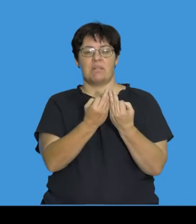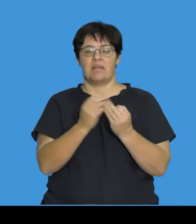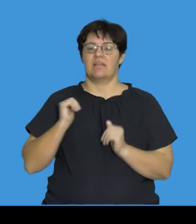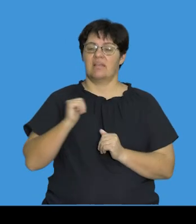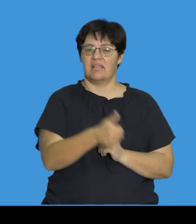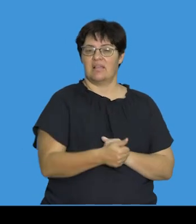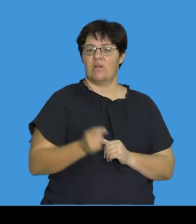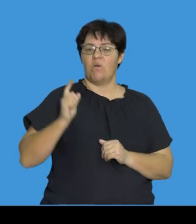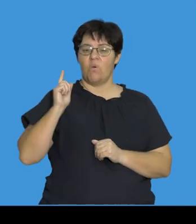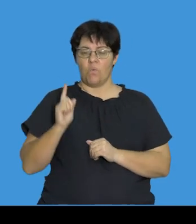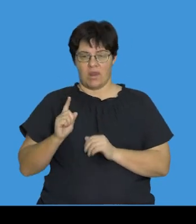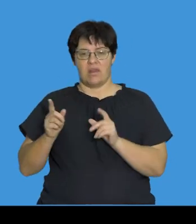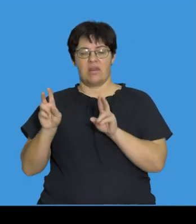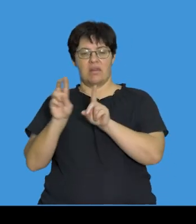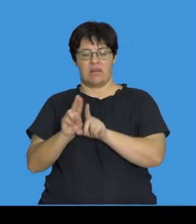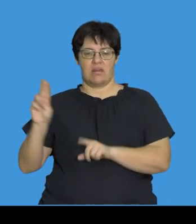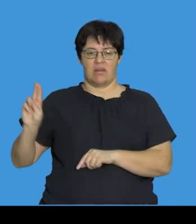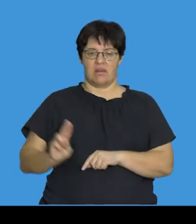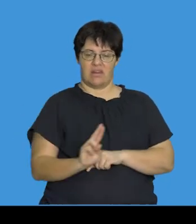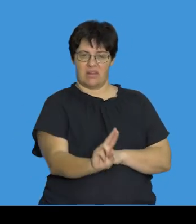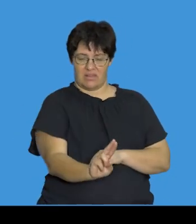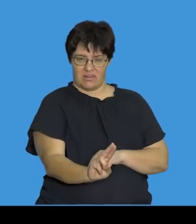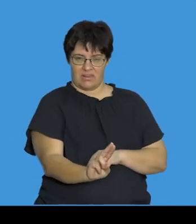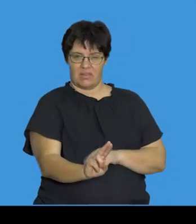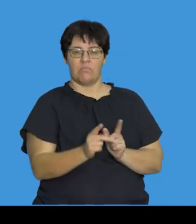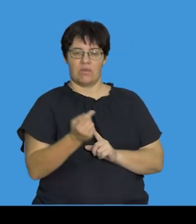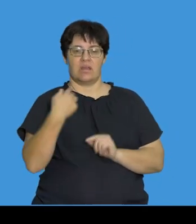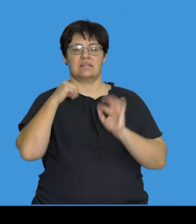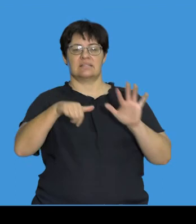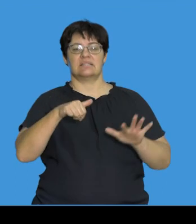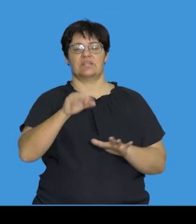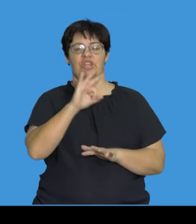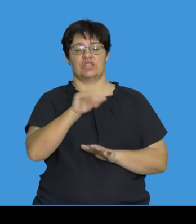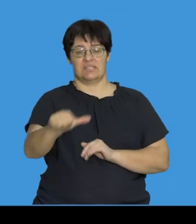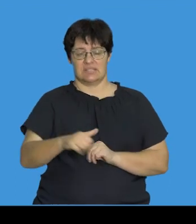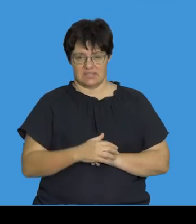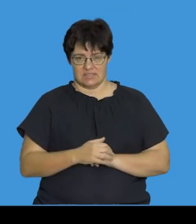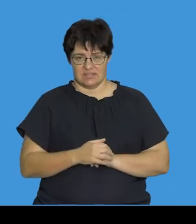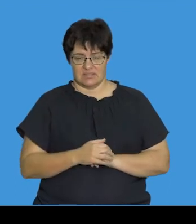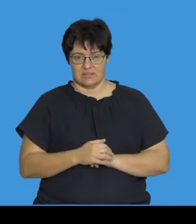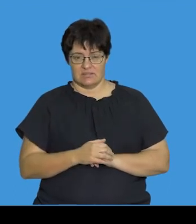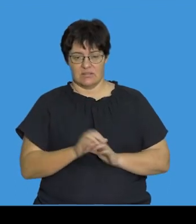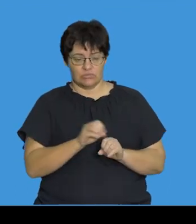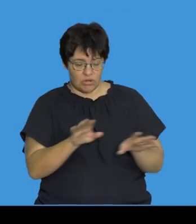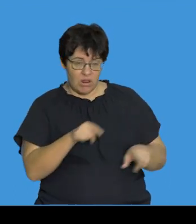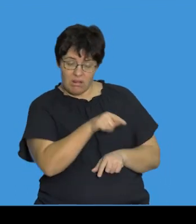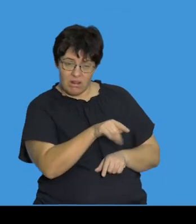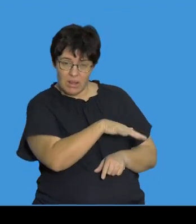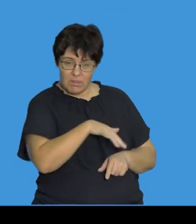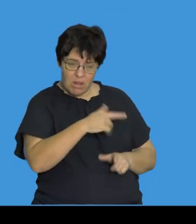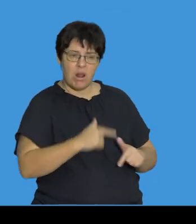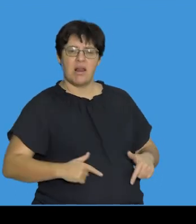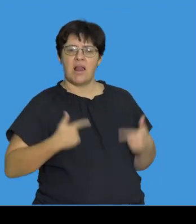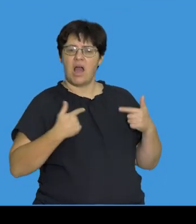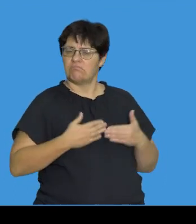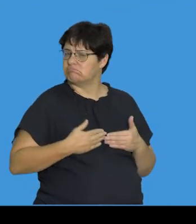and descendants from one couple who arrived in this village in 1636. Generally, the people of